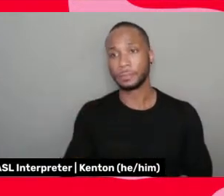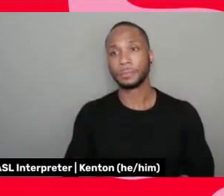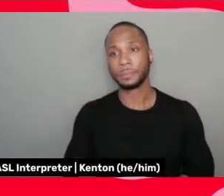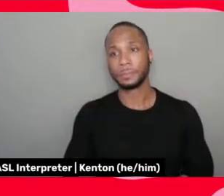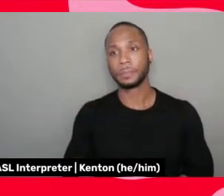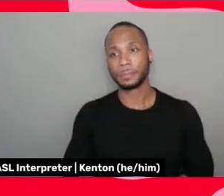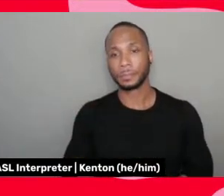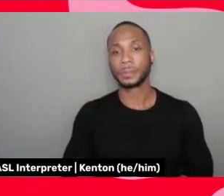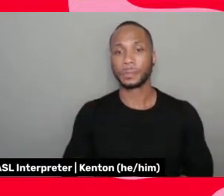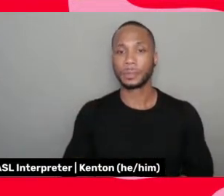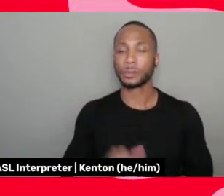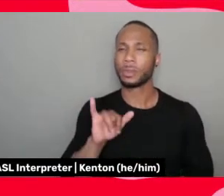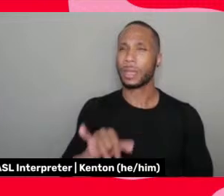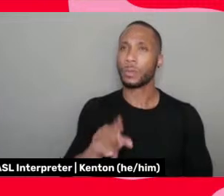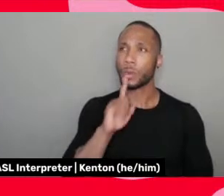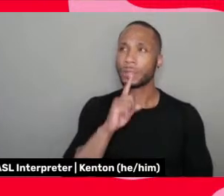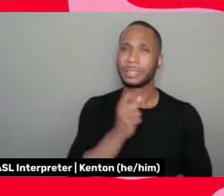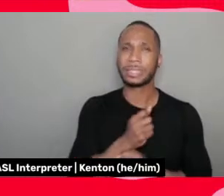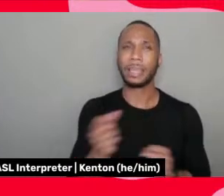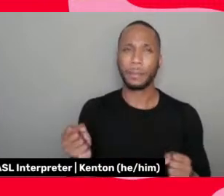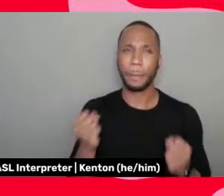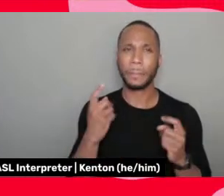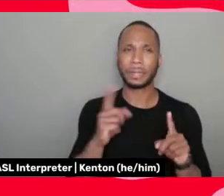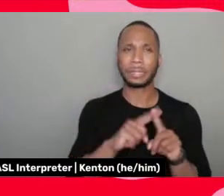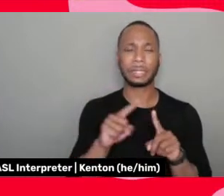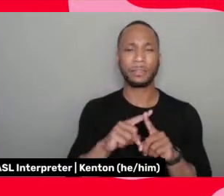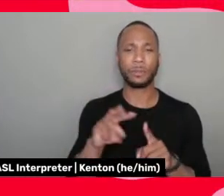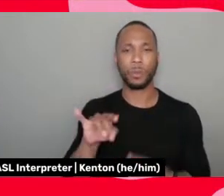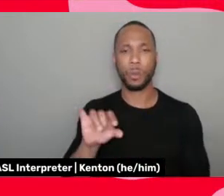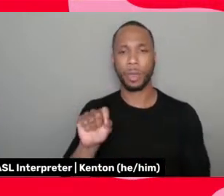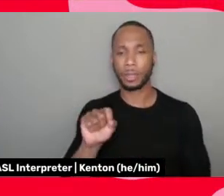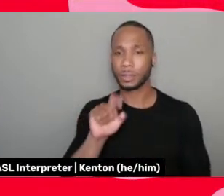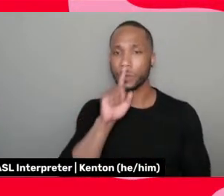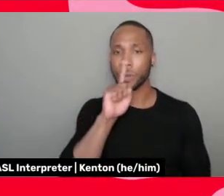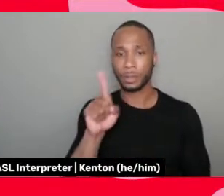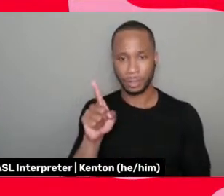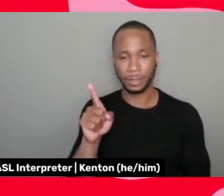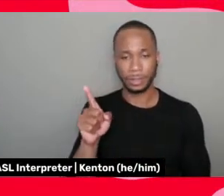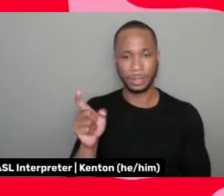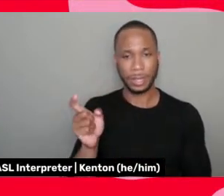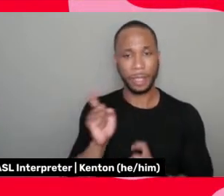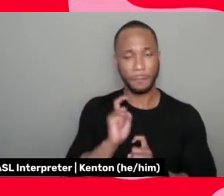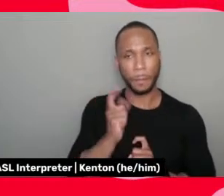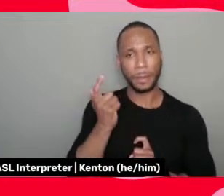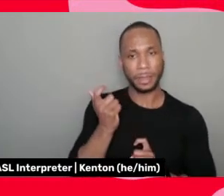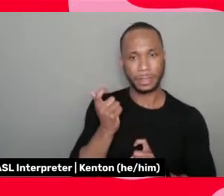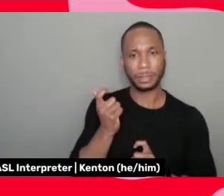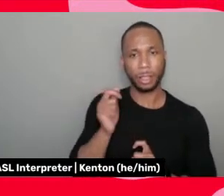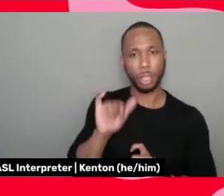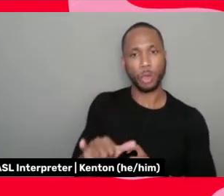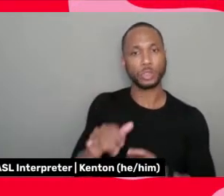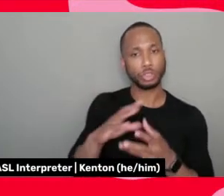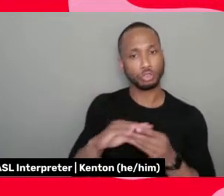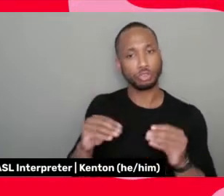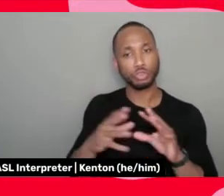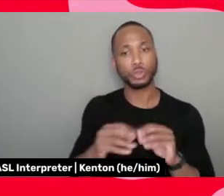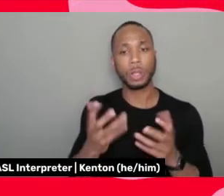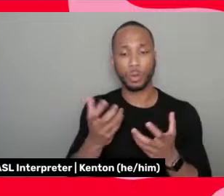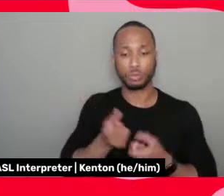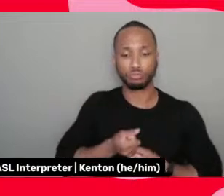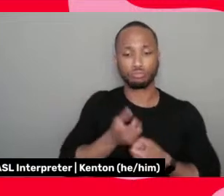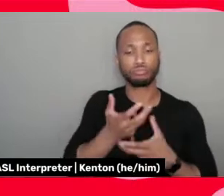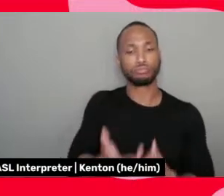I think saved me in a lot of ways. And also gave me, because those are the stories I want to tell the